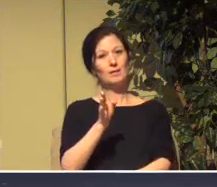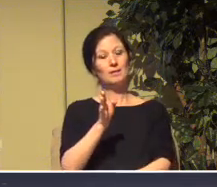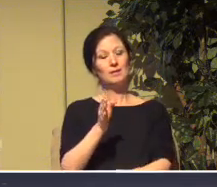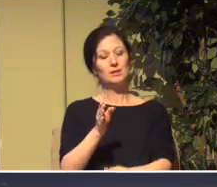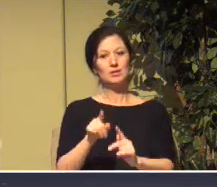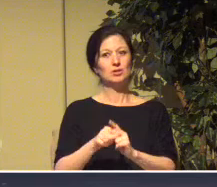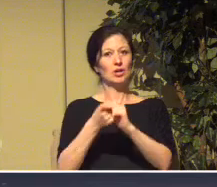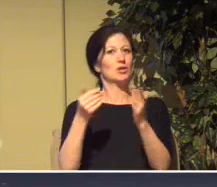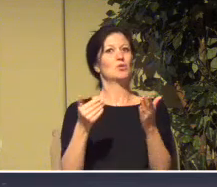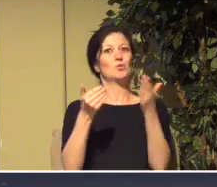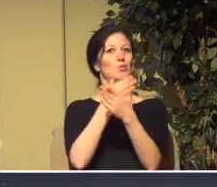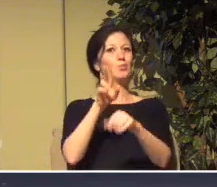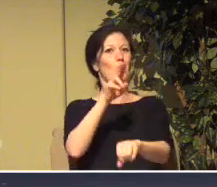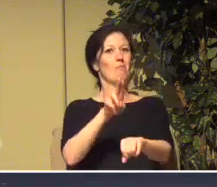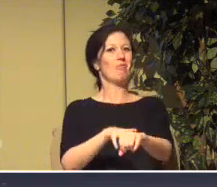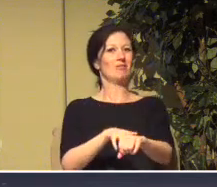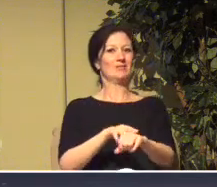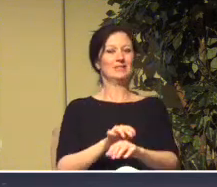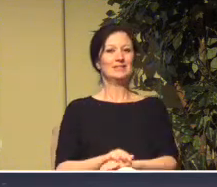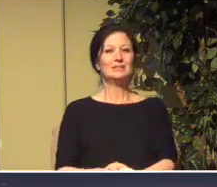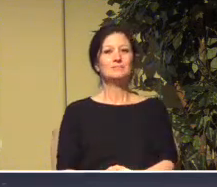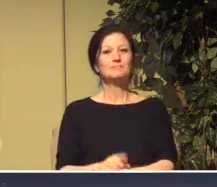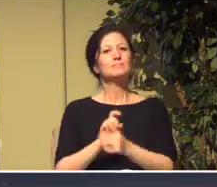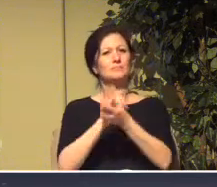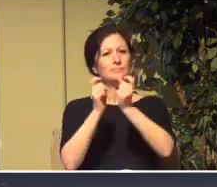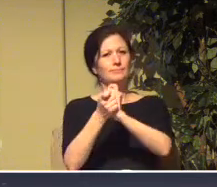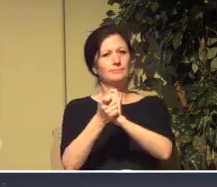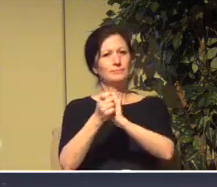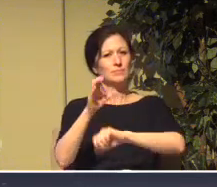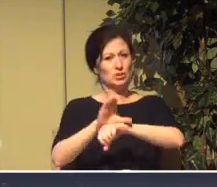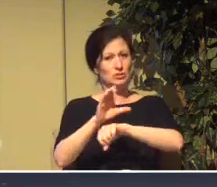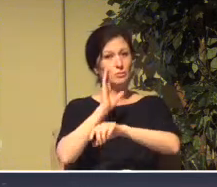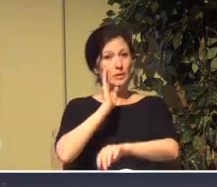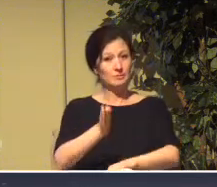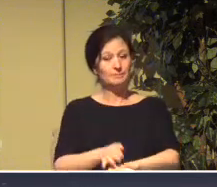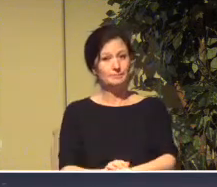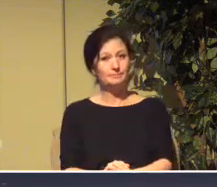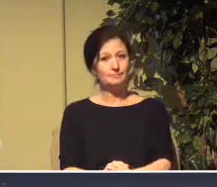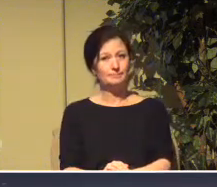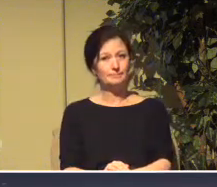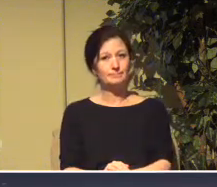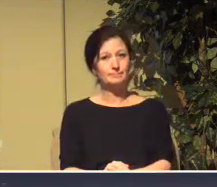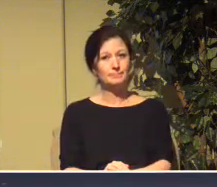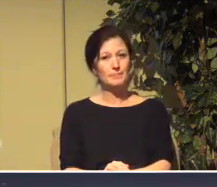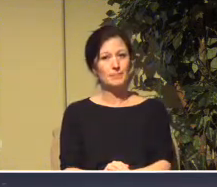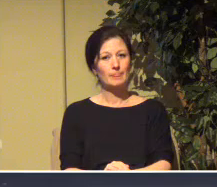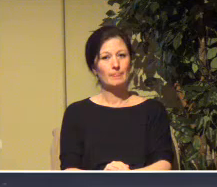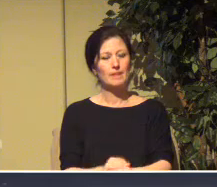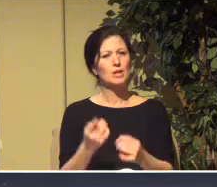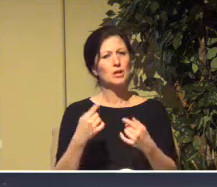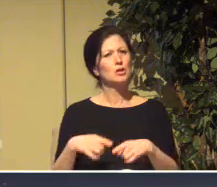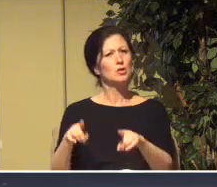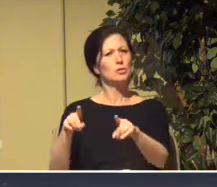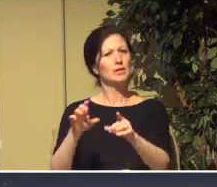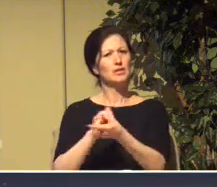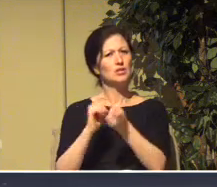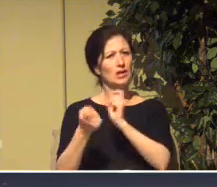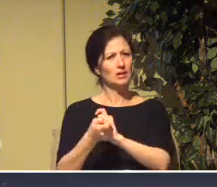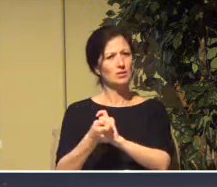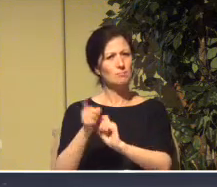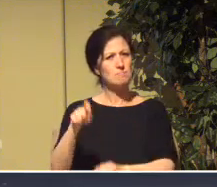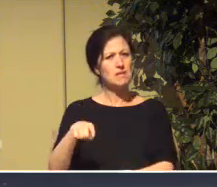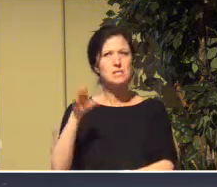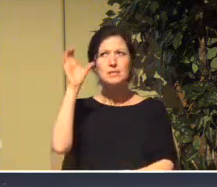And it'll change church, and we need to not just let it change us, but be seeking the Lord as to how do you want to